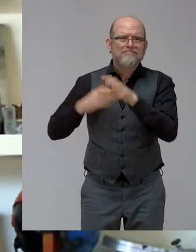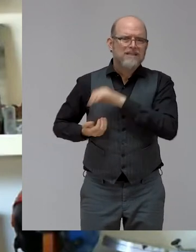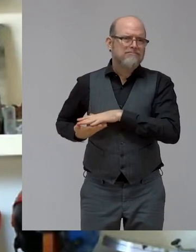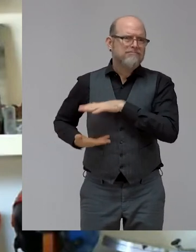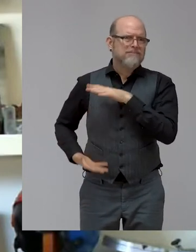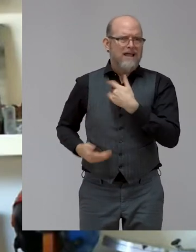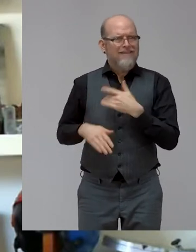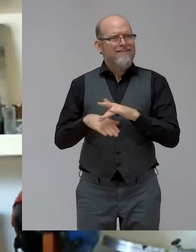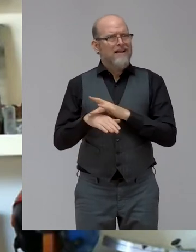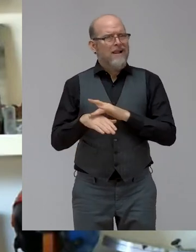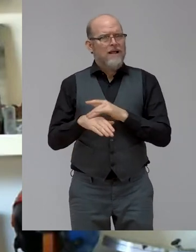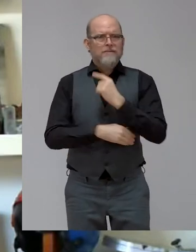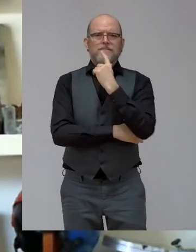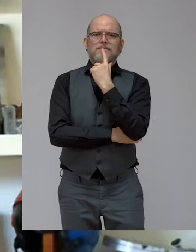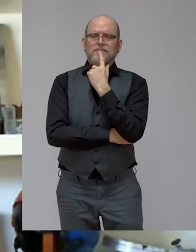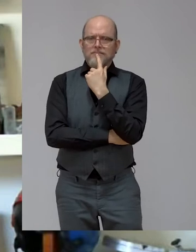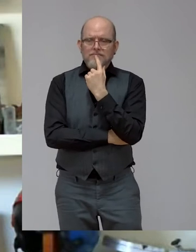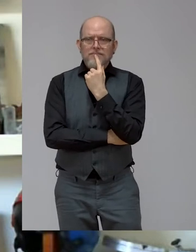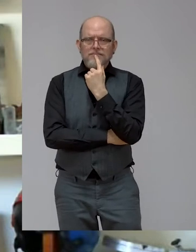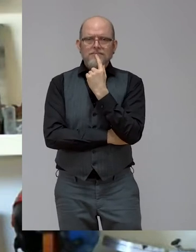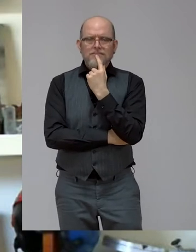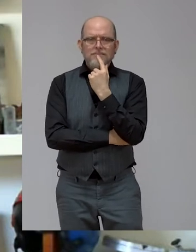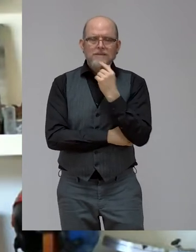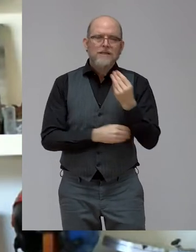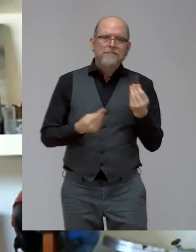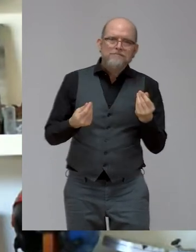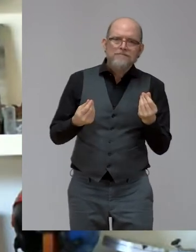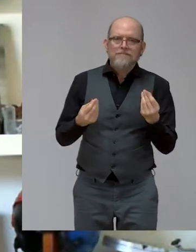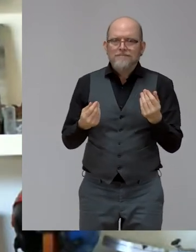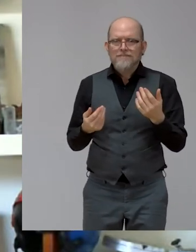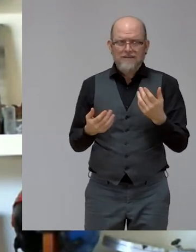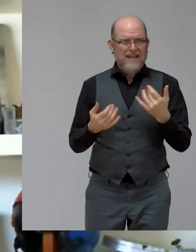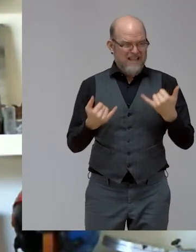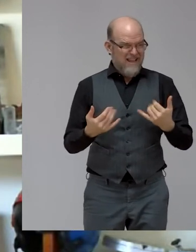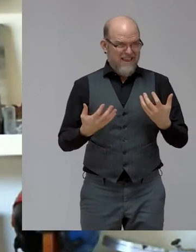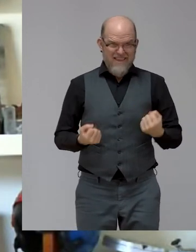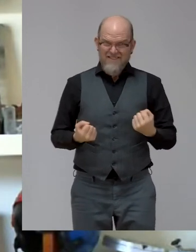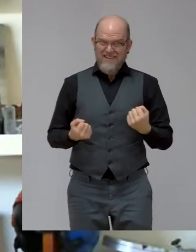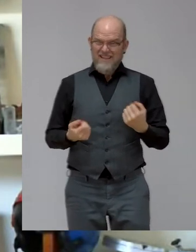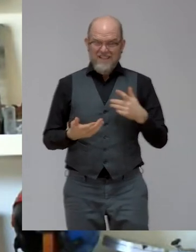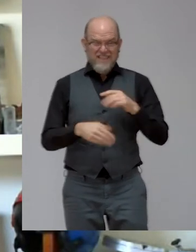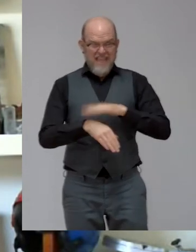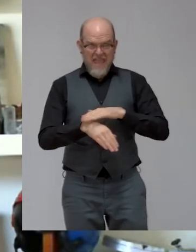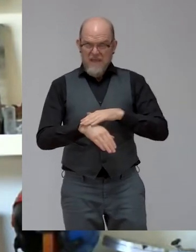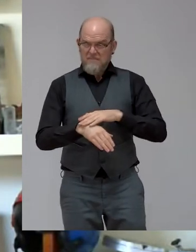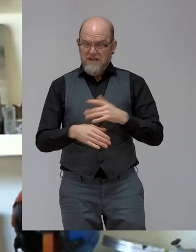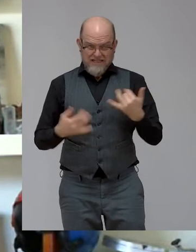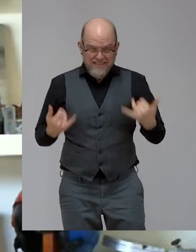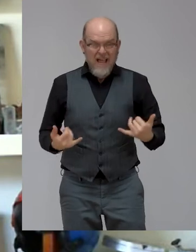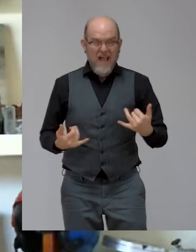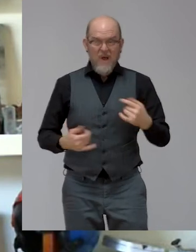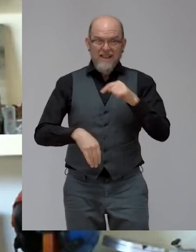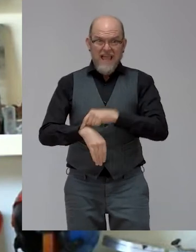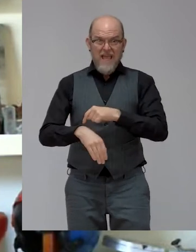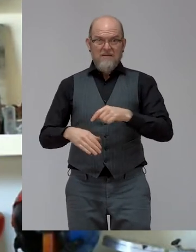there is this point that you inside understand